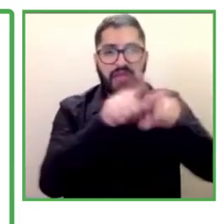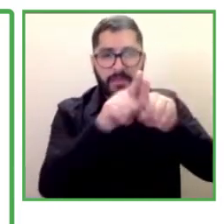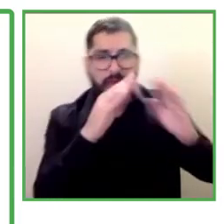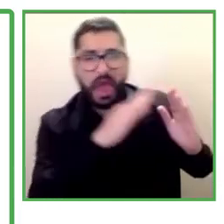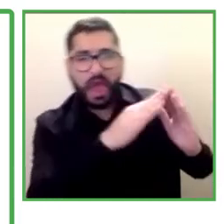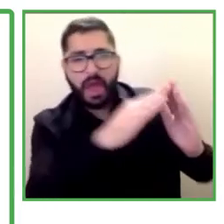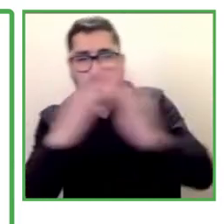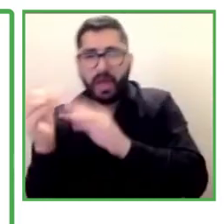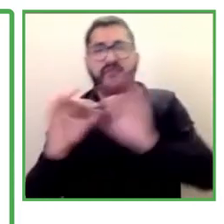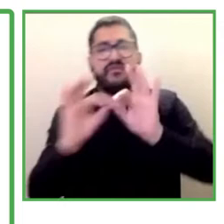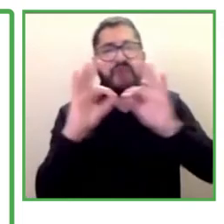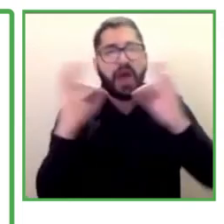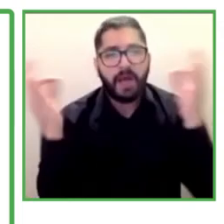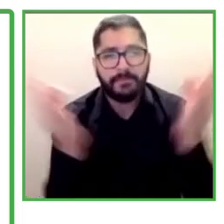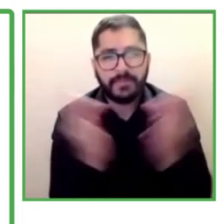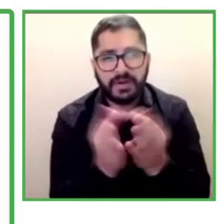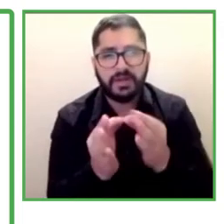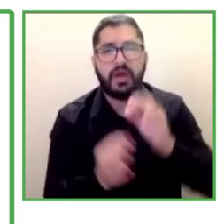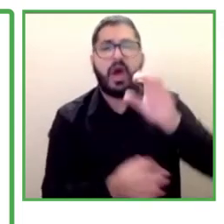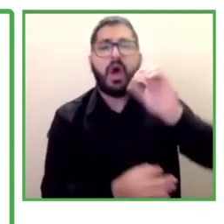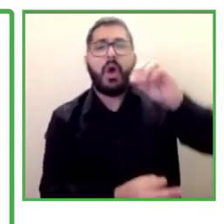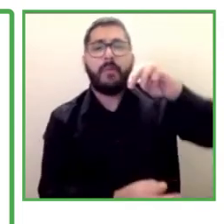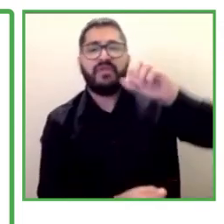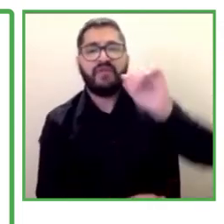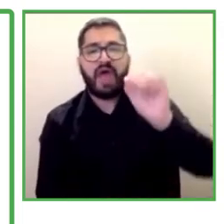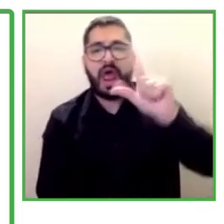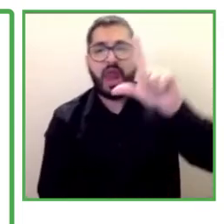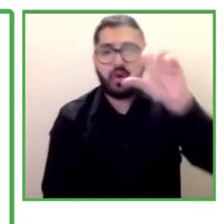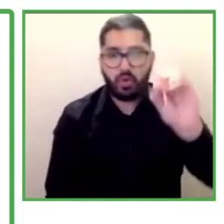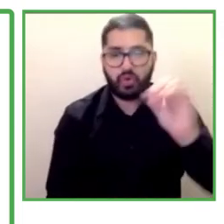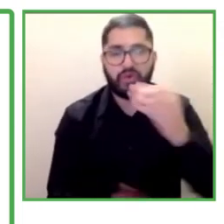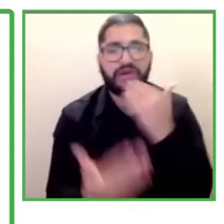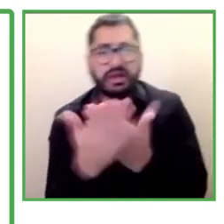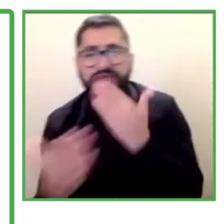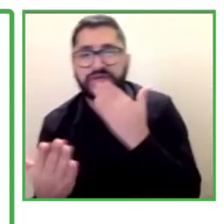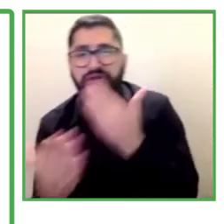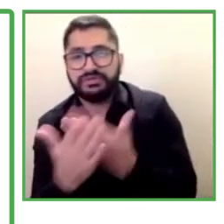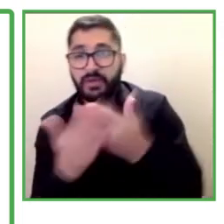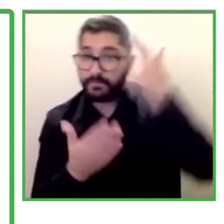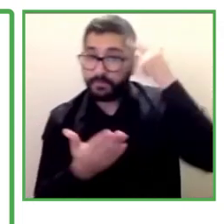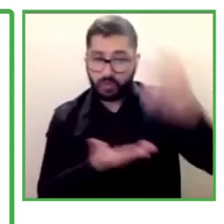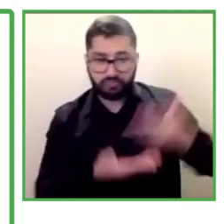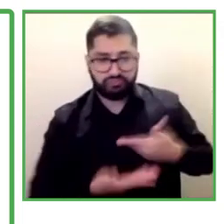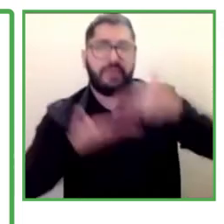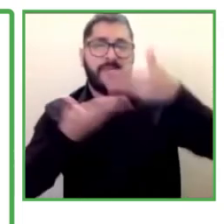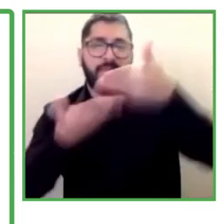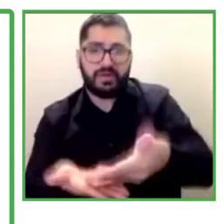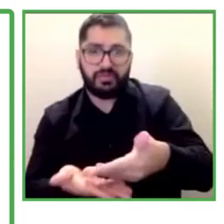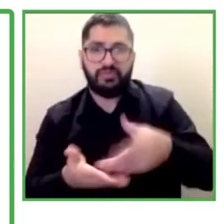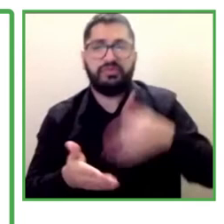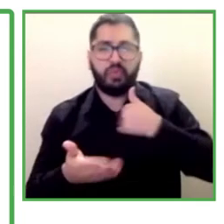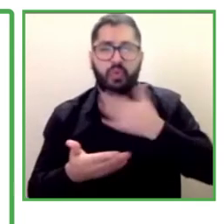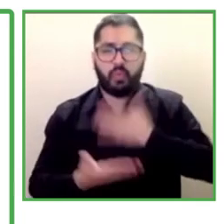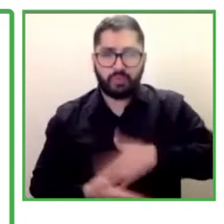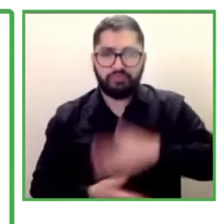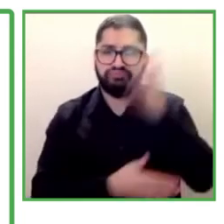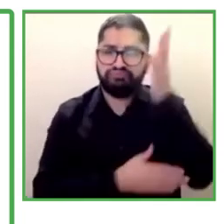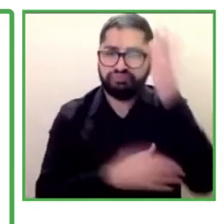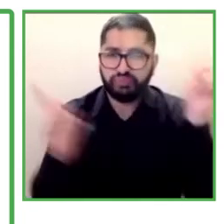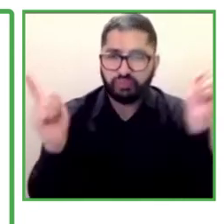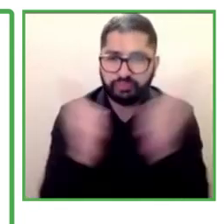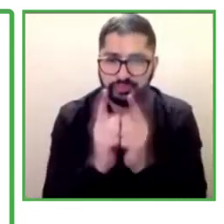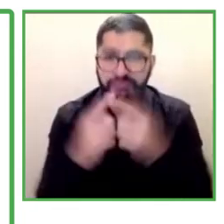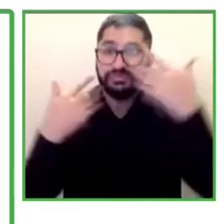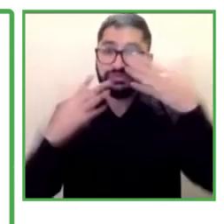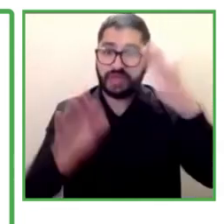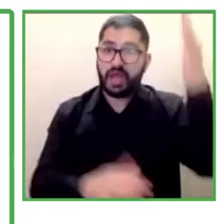And with entities public bodies and organizations. Thank you for your attention. I would like to remind you that